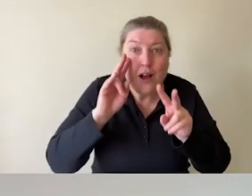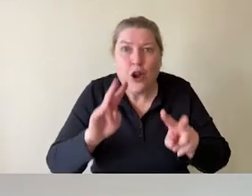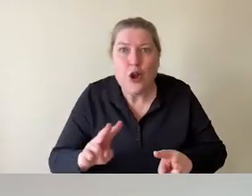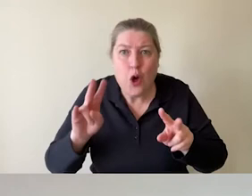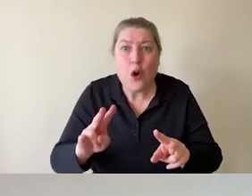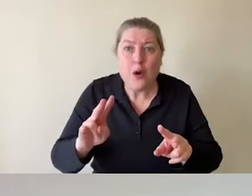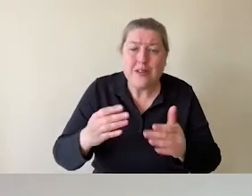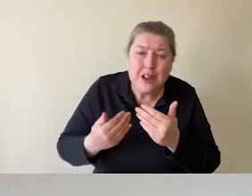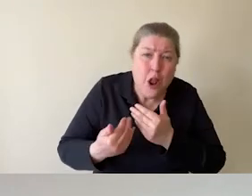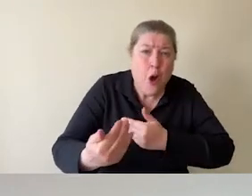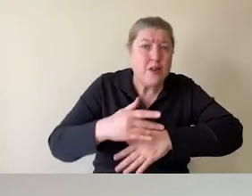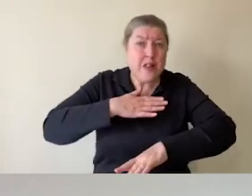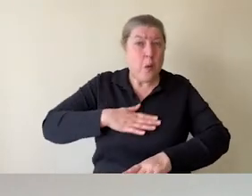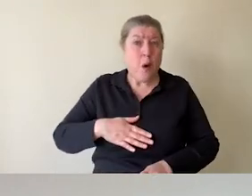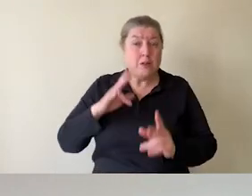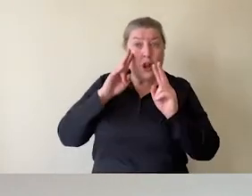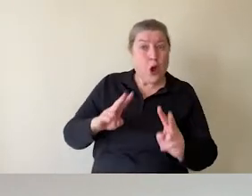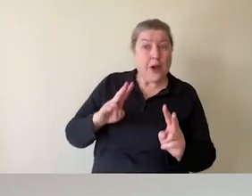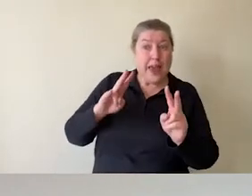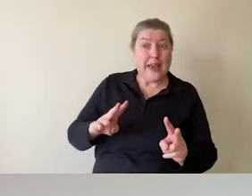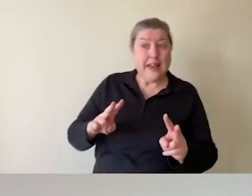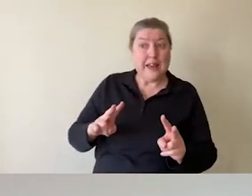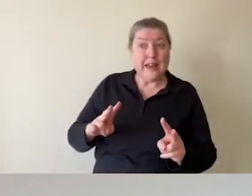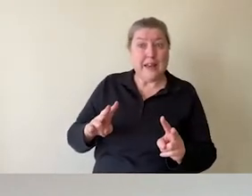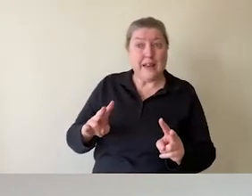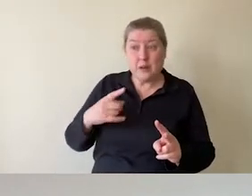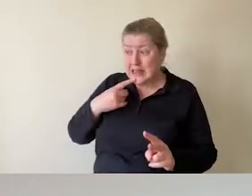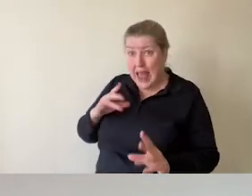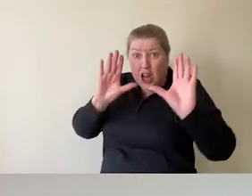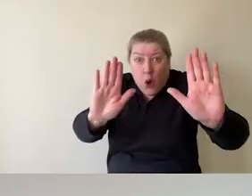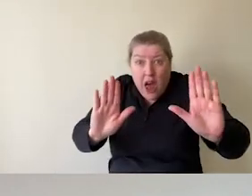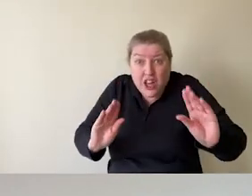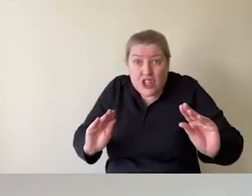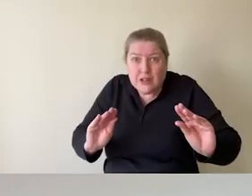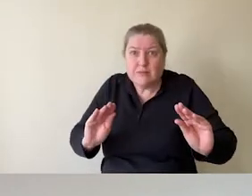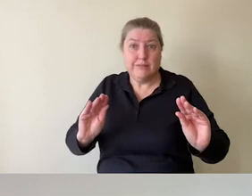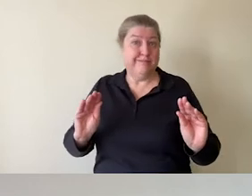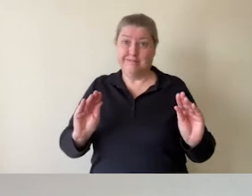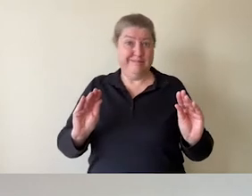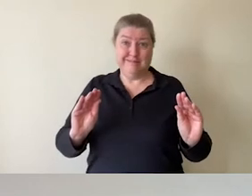like looking at the object. And we don't have to say don't touch. They can't.